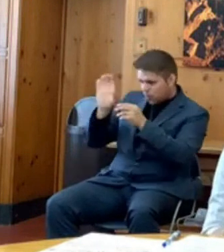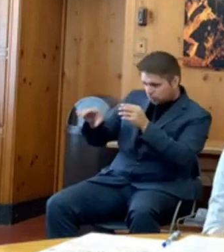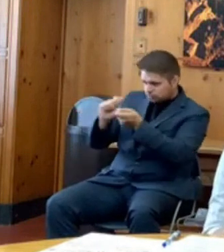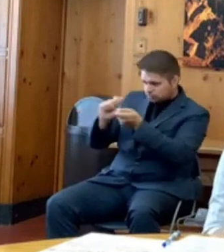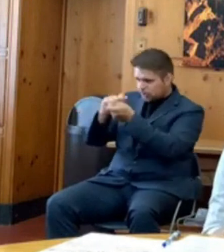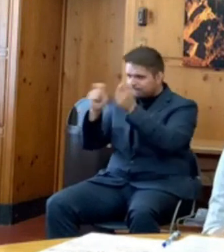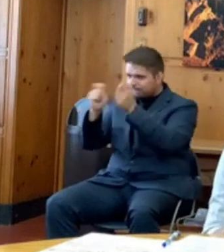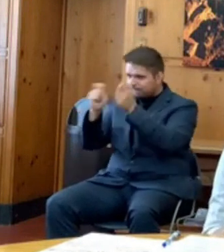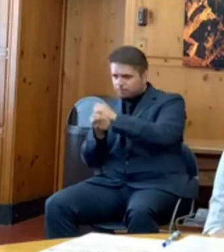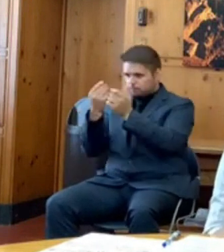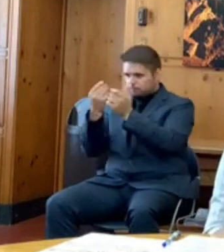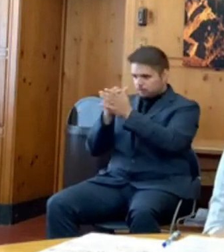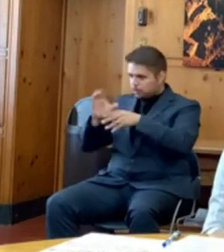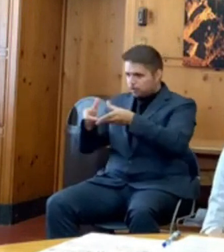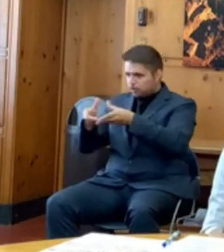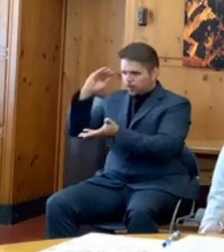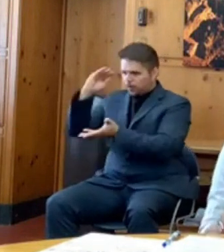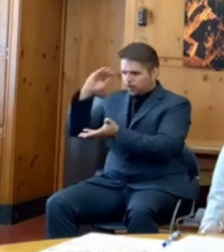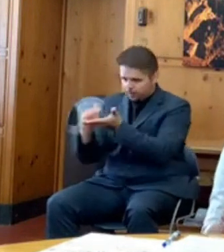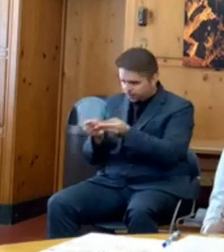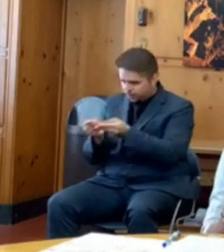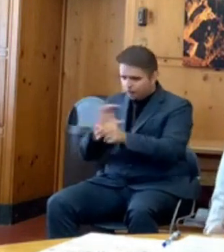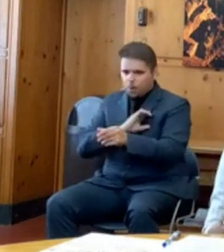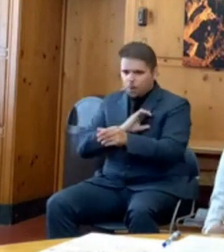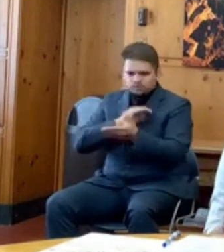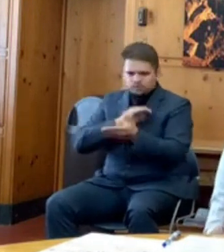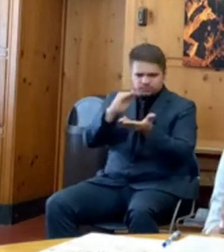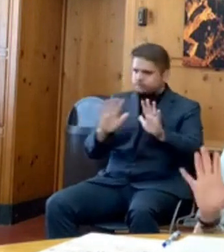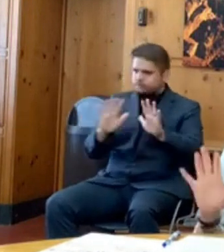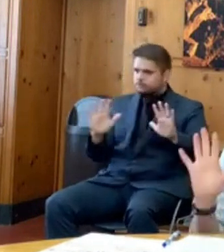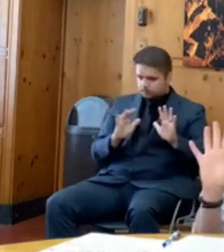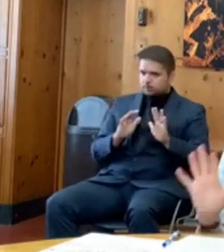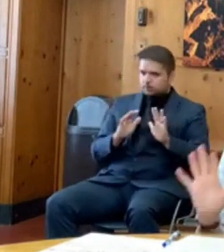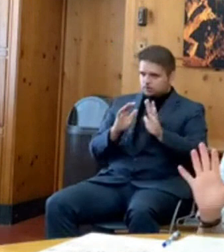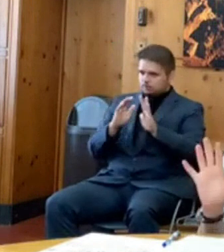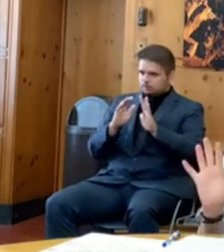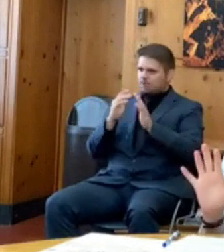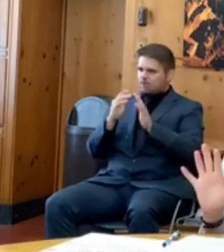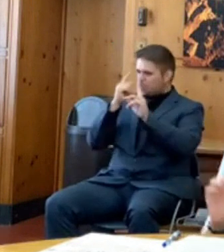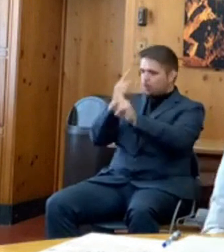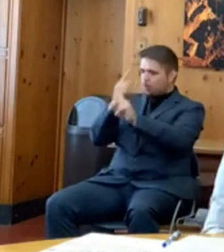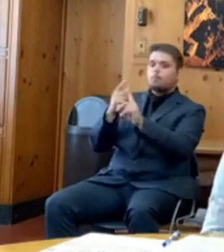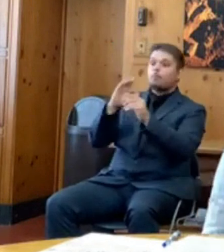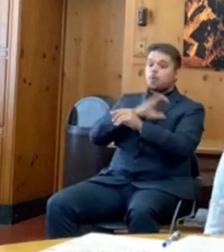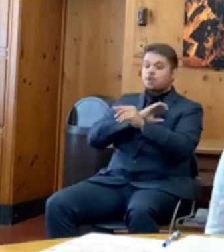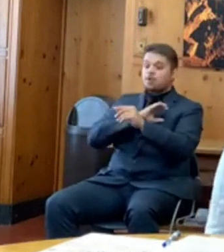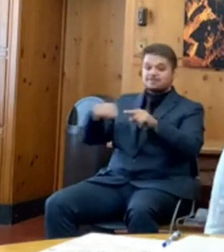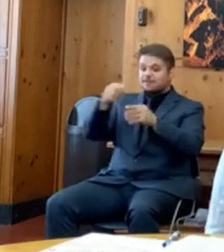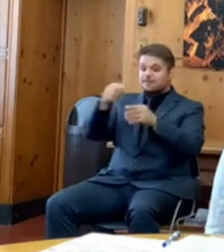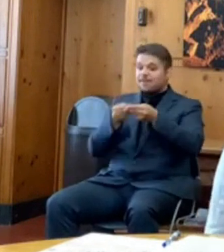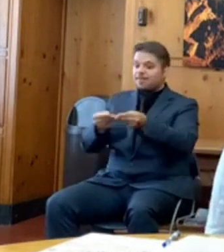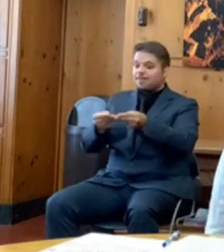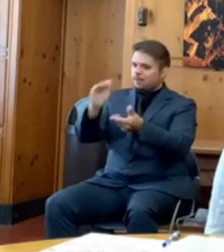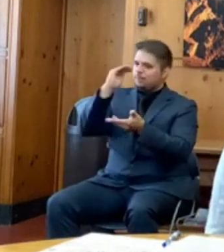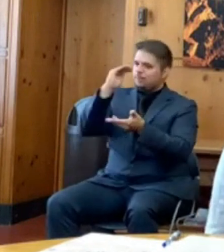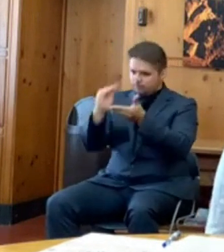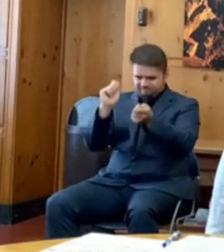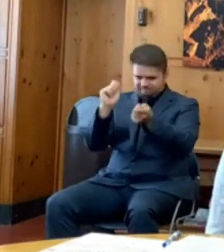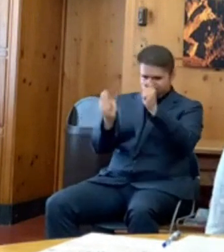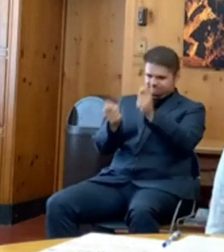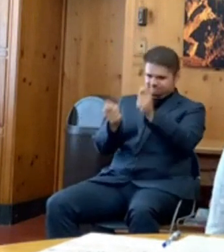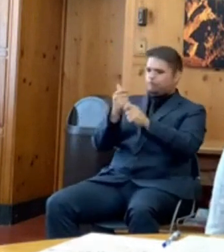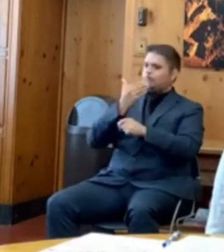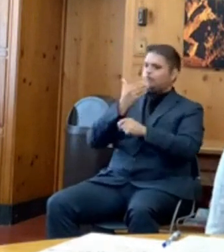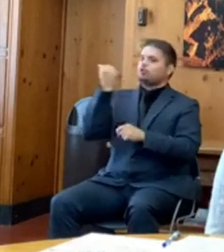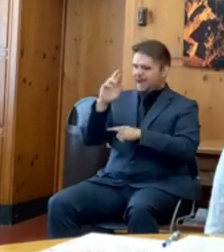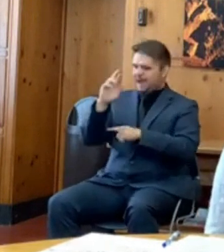toward police reform. This comes on the heels of five police reform bills passed in the previous special